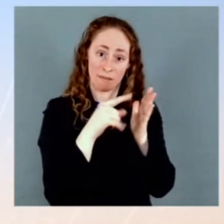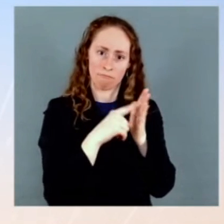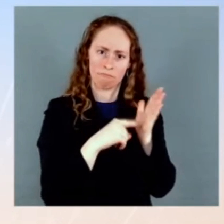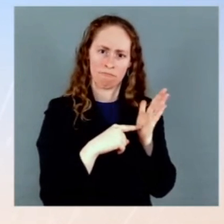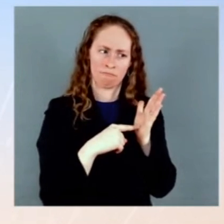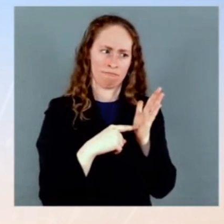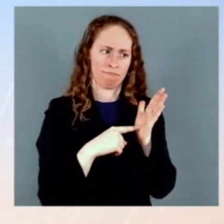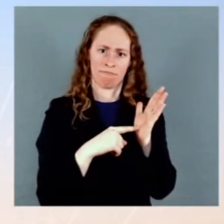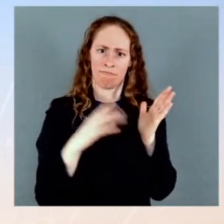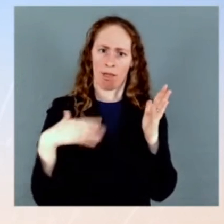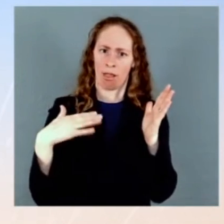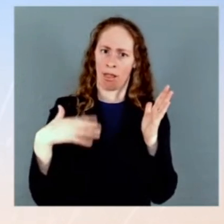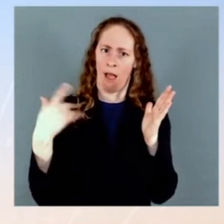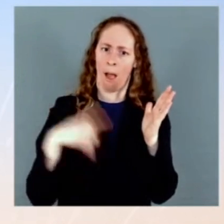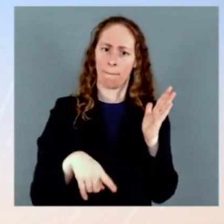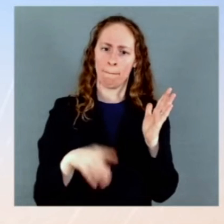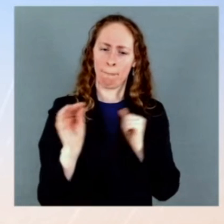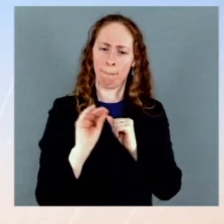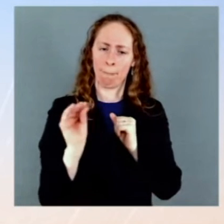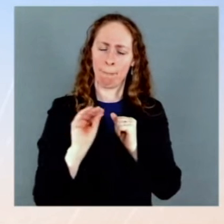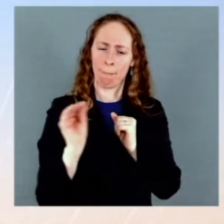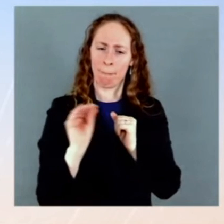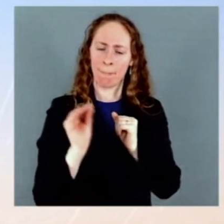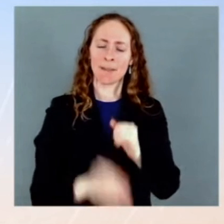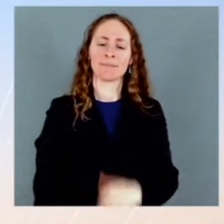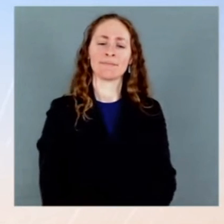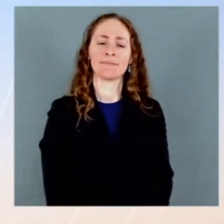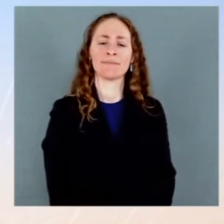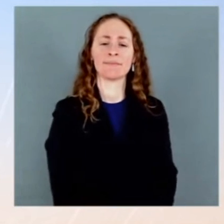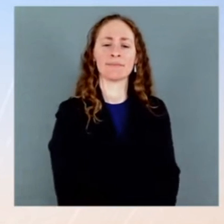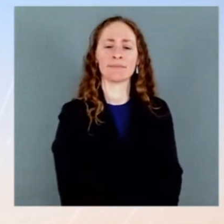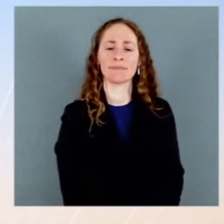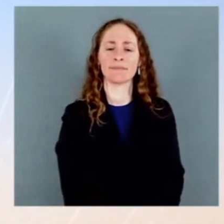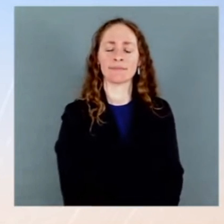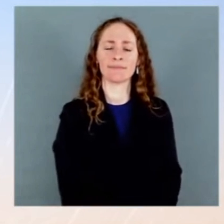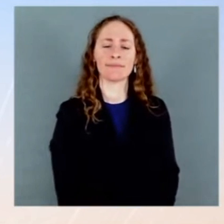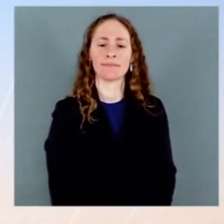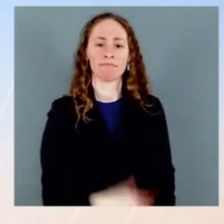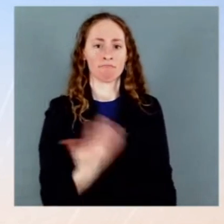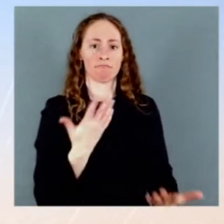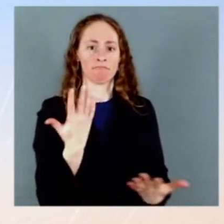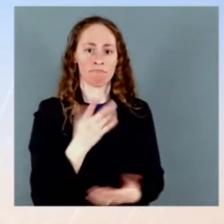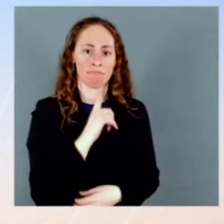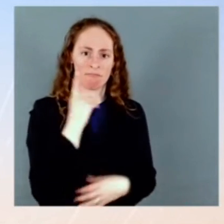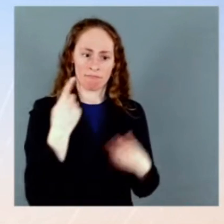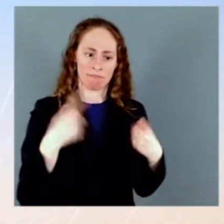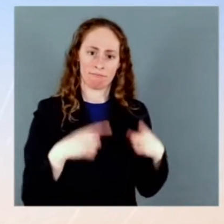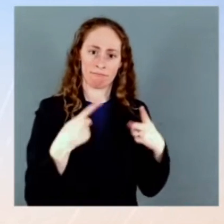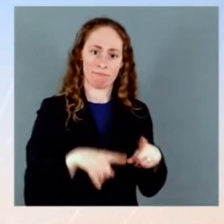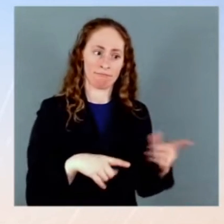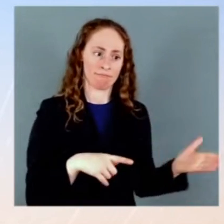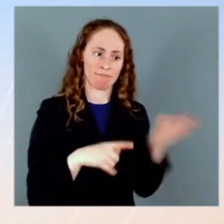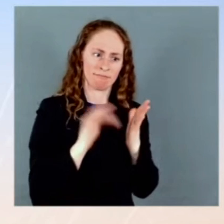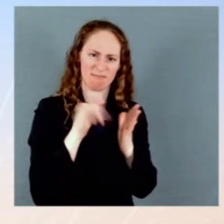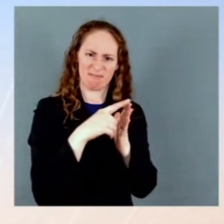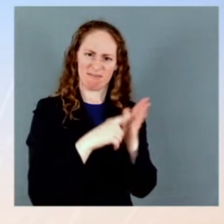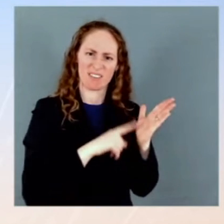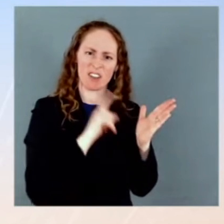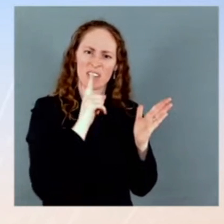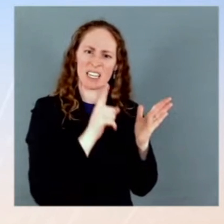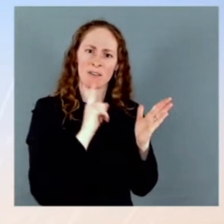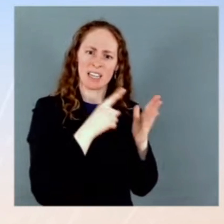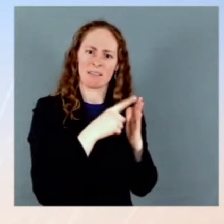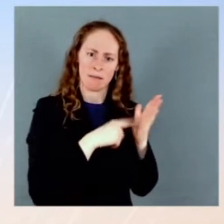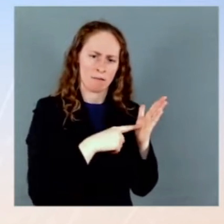will lower the deficit, that will also, over an additional 10 years, pay for the $2 trillion tax cuts that Republicans